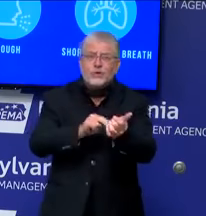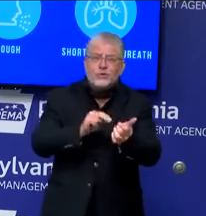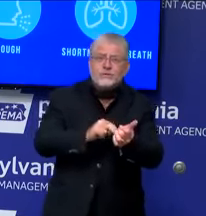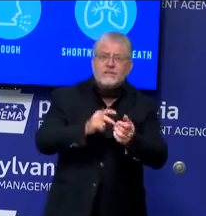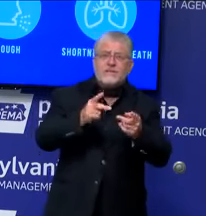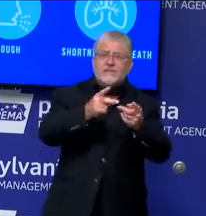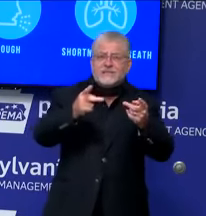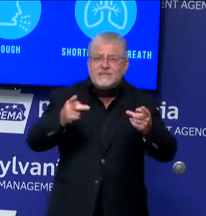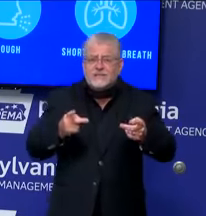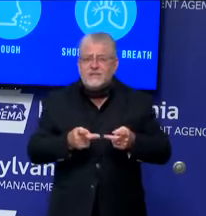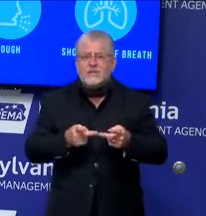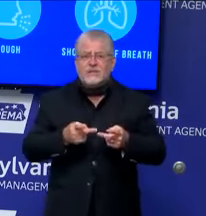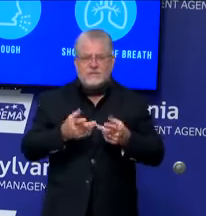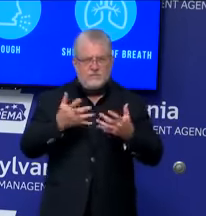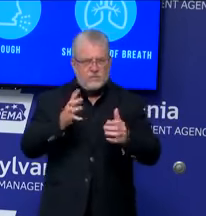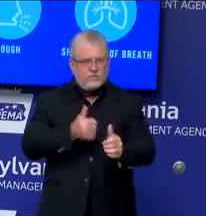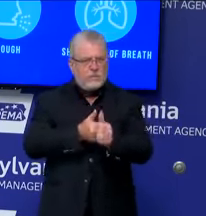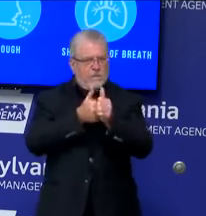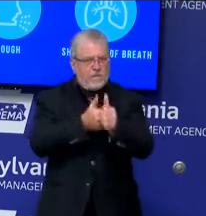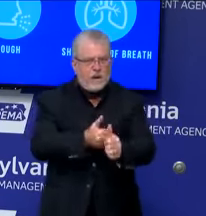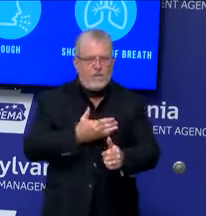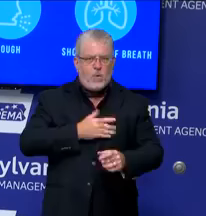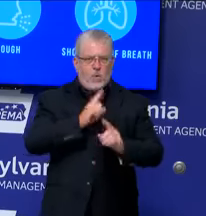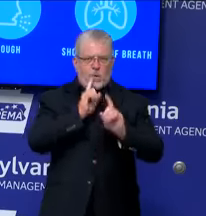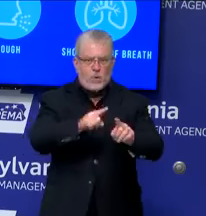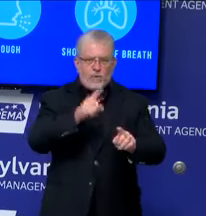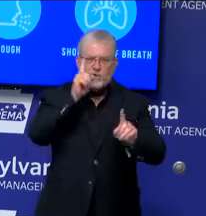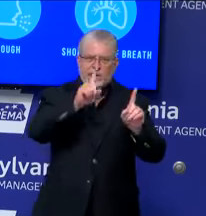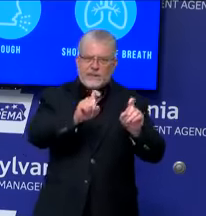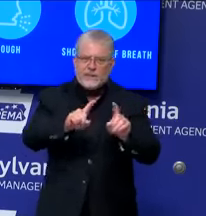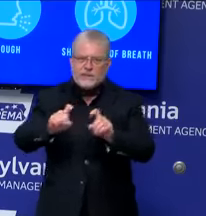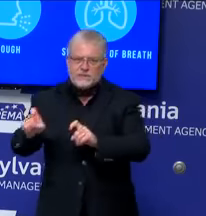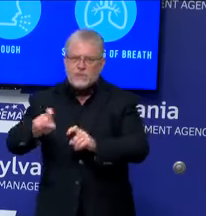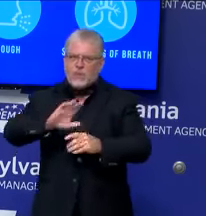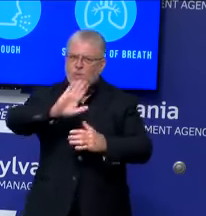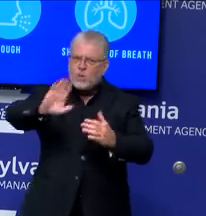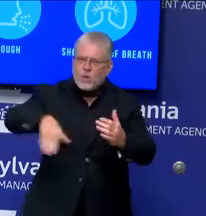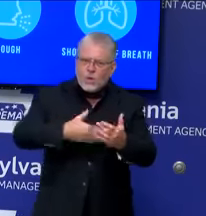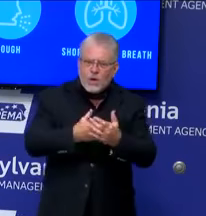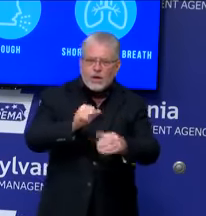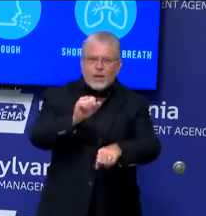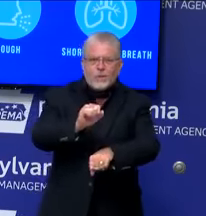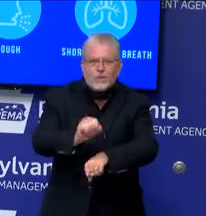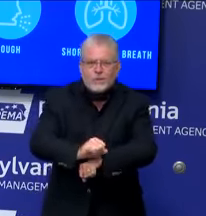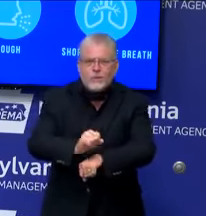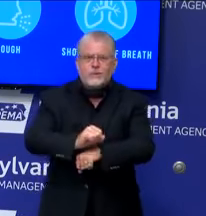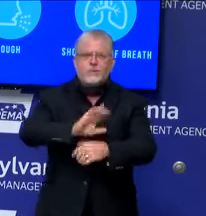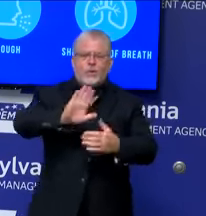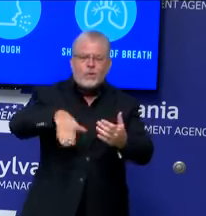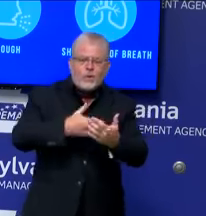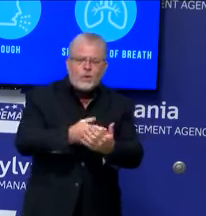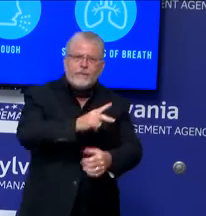8th to test all the residents and all the staff in those facilities.